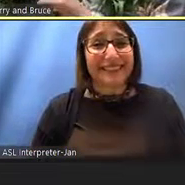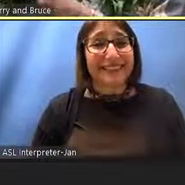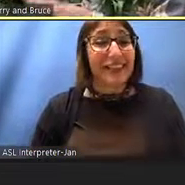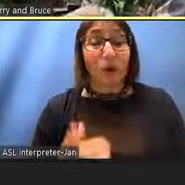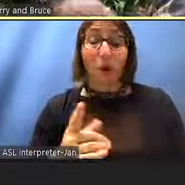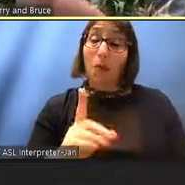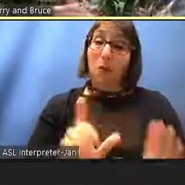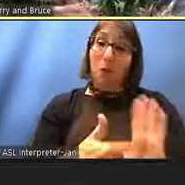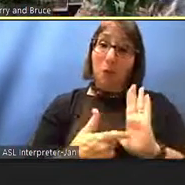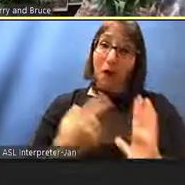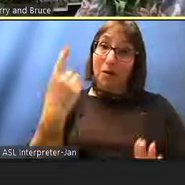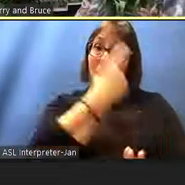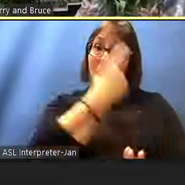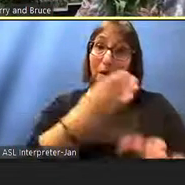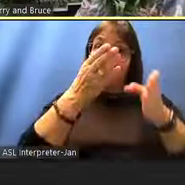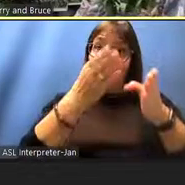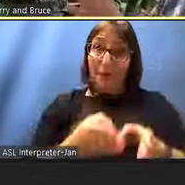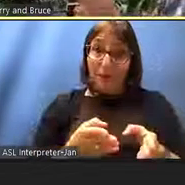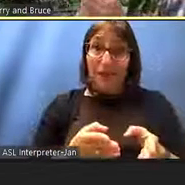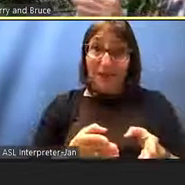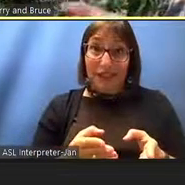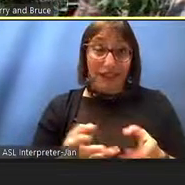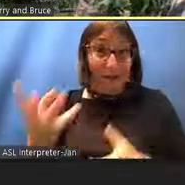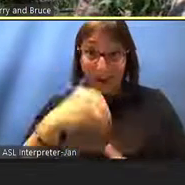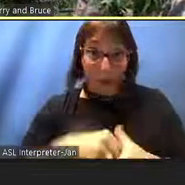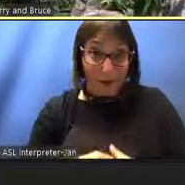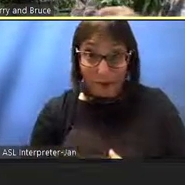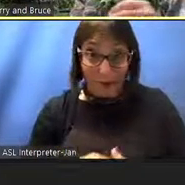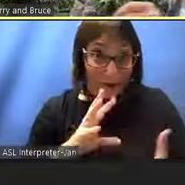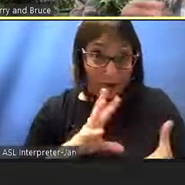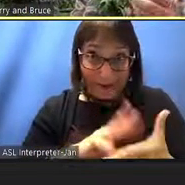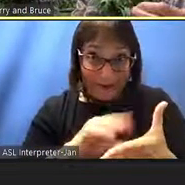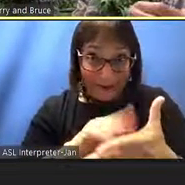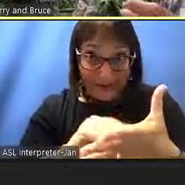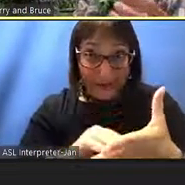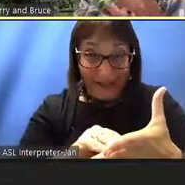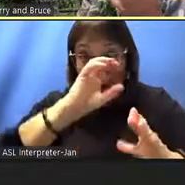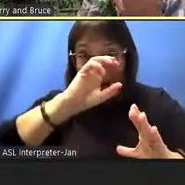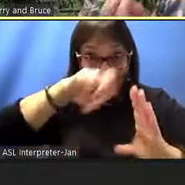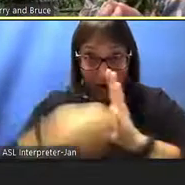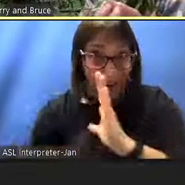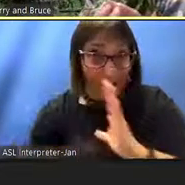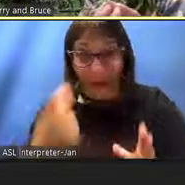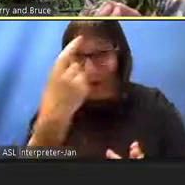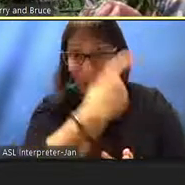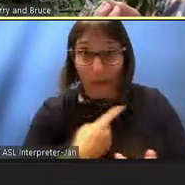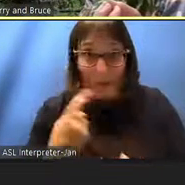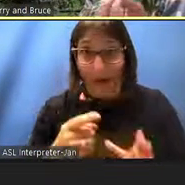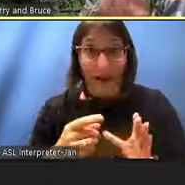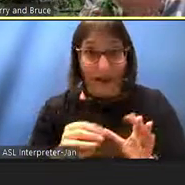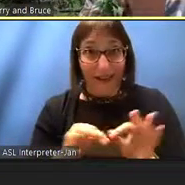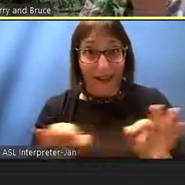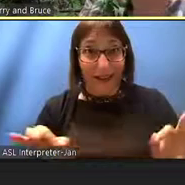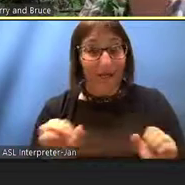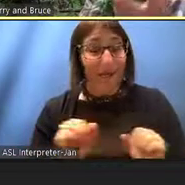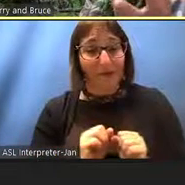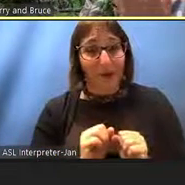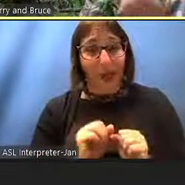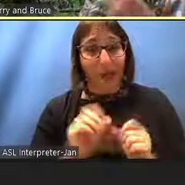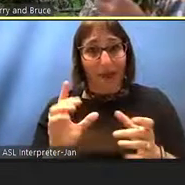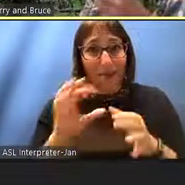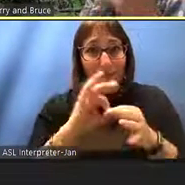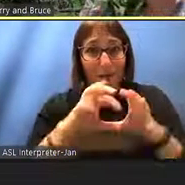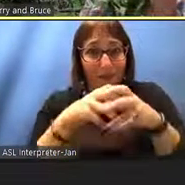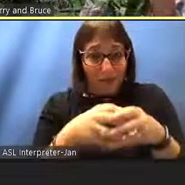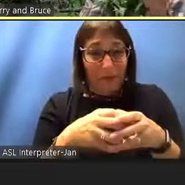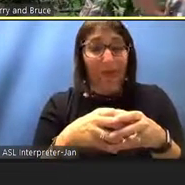to be included in learning Hawaiian, and not only learning, but to be part of a handful of people who I would call